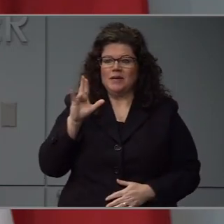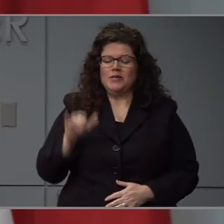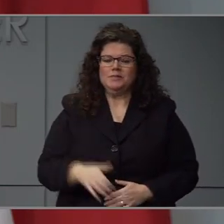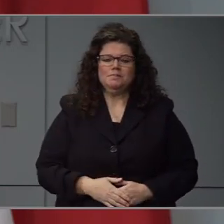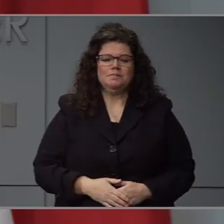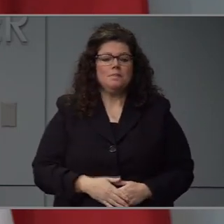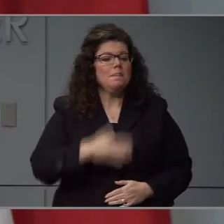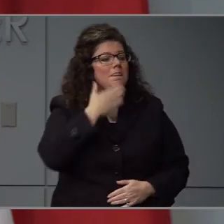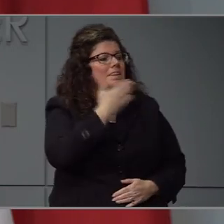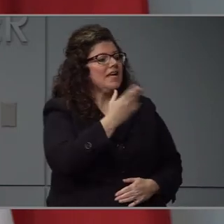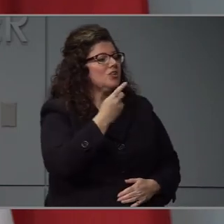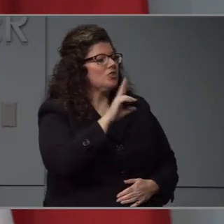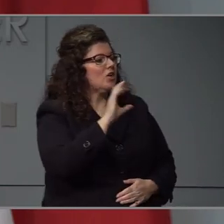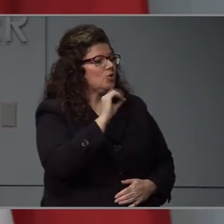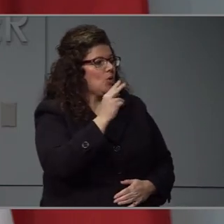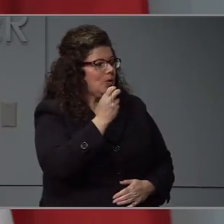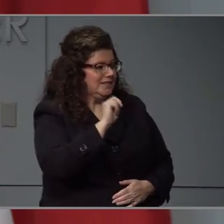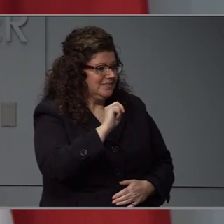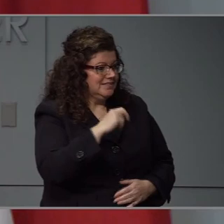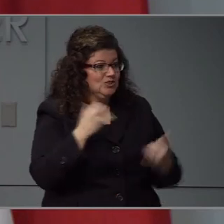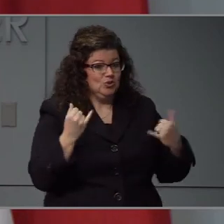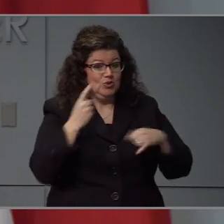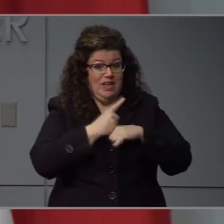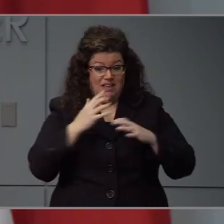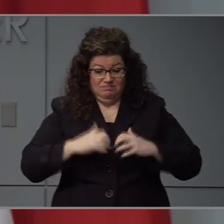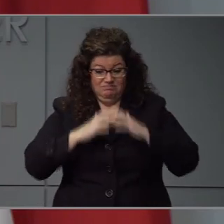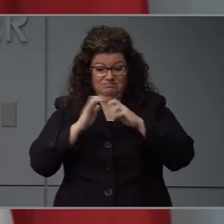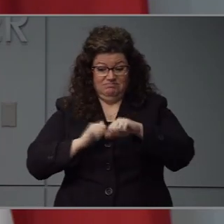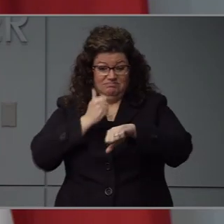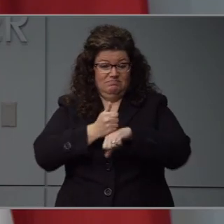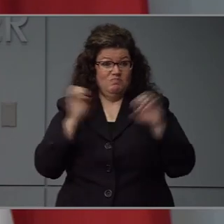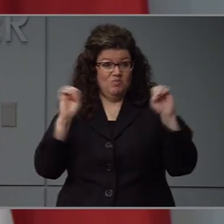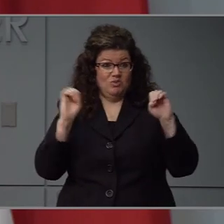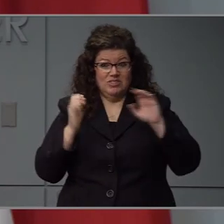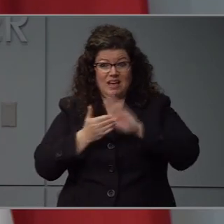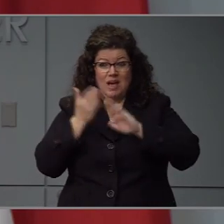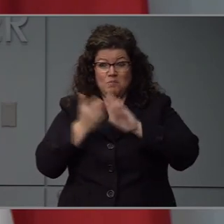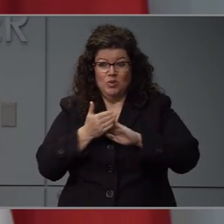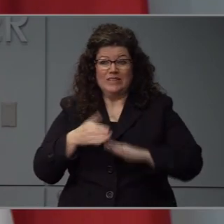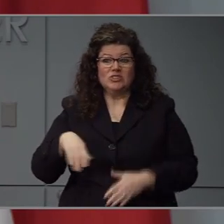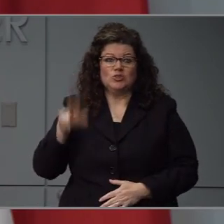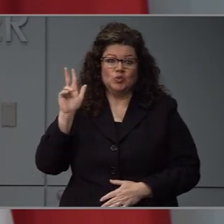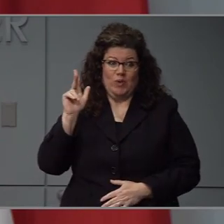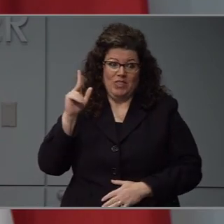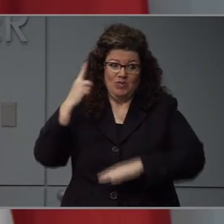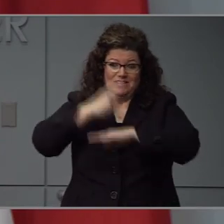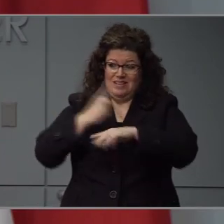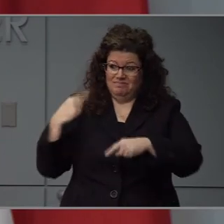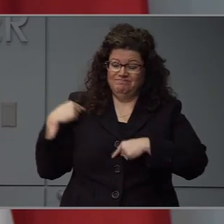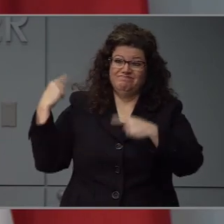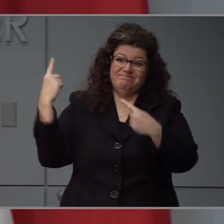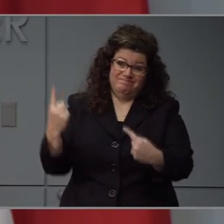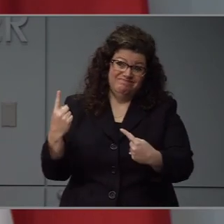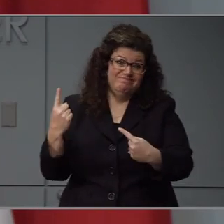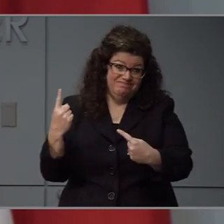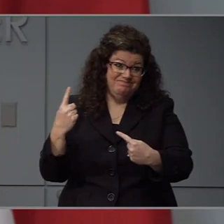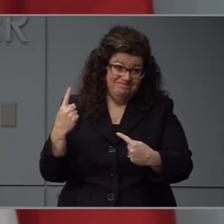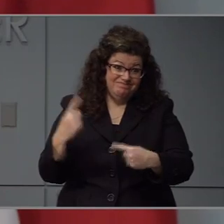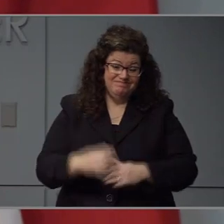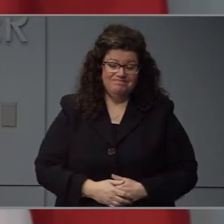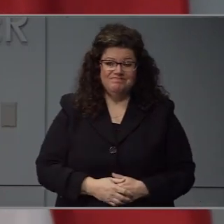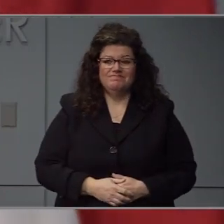Cohen. Today is the day 23 of the State Emergency Operations Center activation for the COVID-19 response.